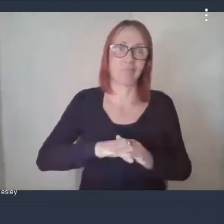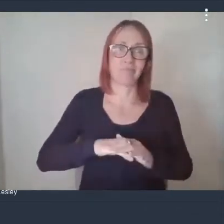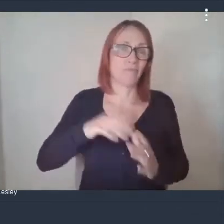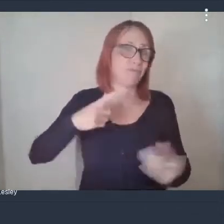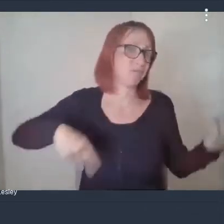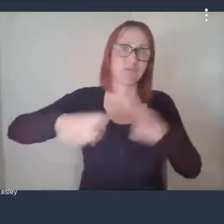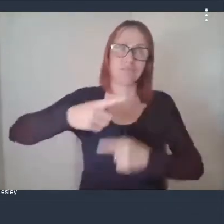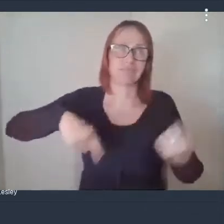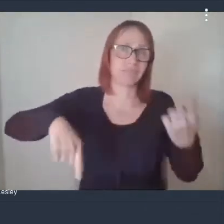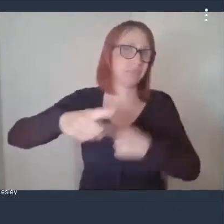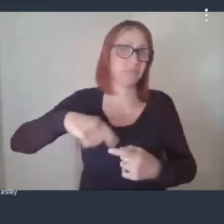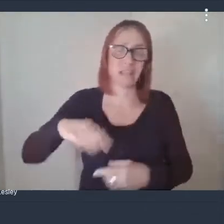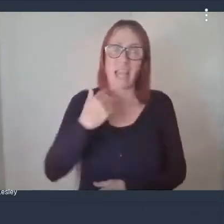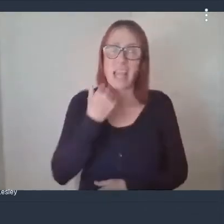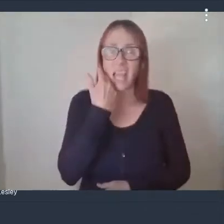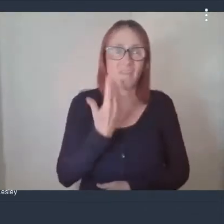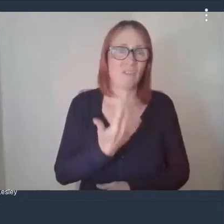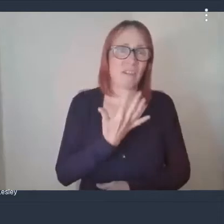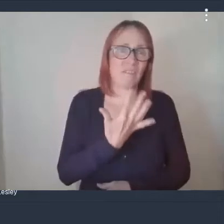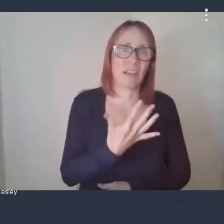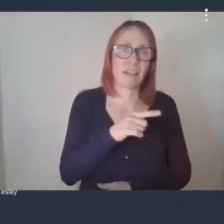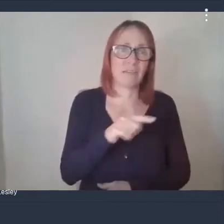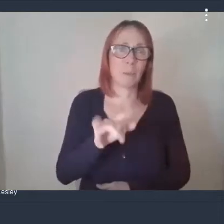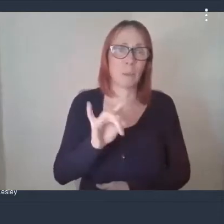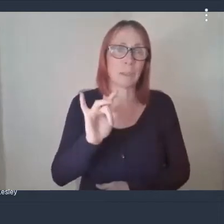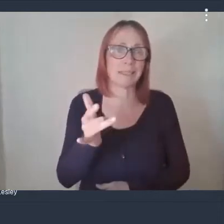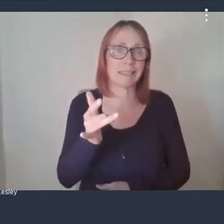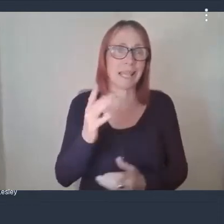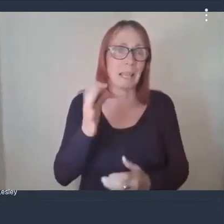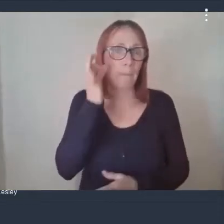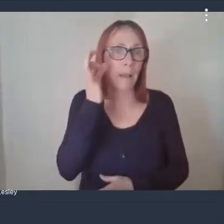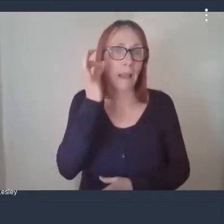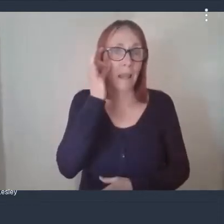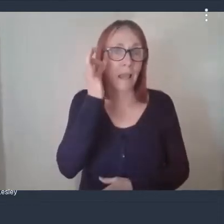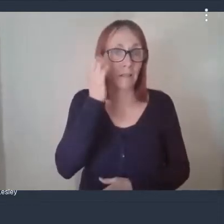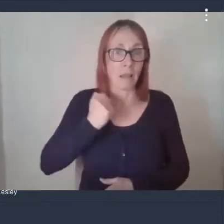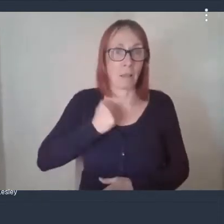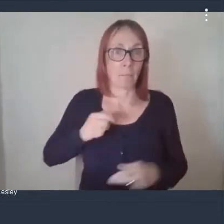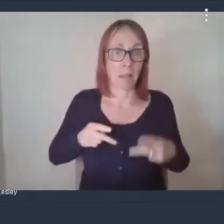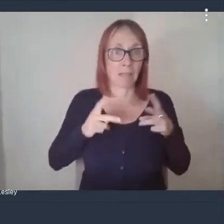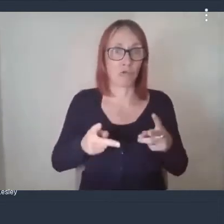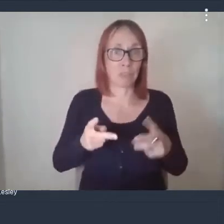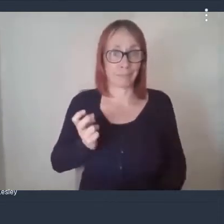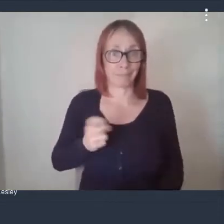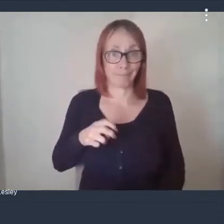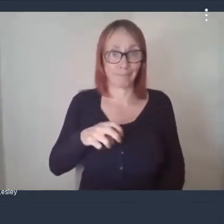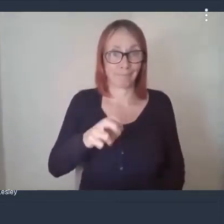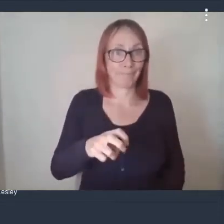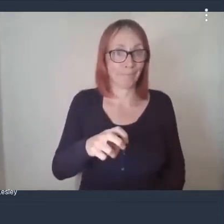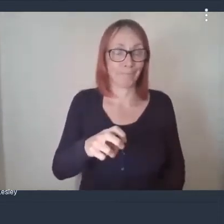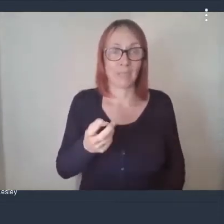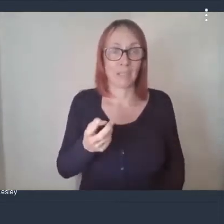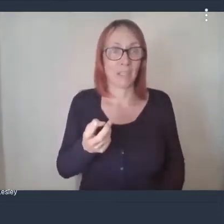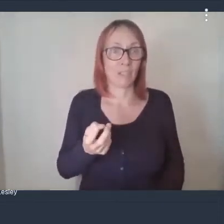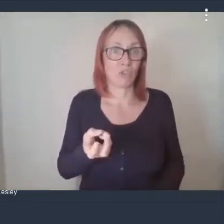every five ten minutes you could go at the bottom of your street jump on a bus pay a couple of pound because that's all i think it was